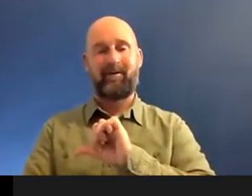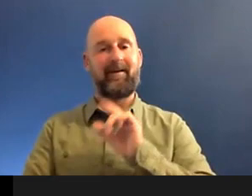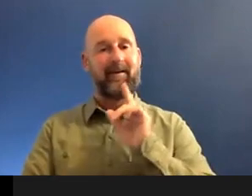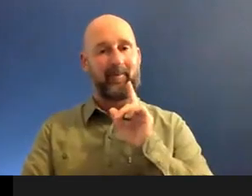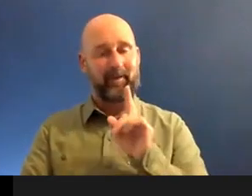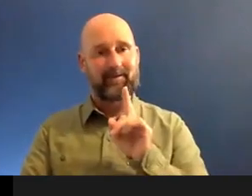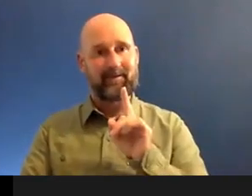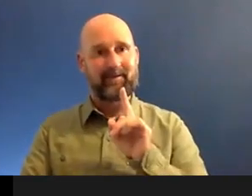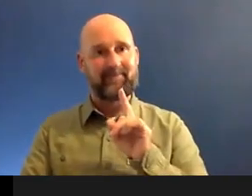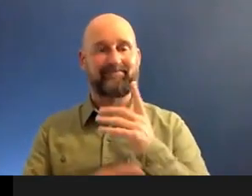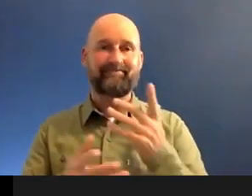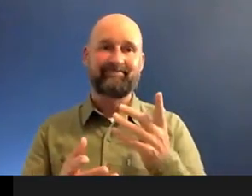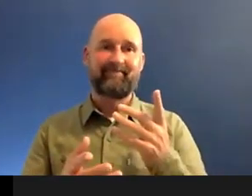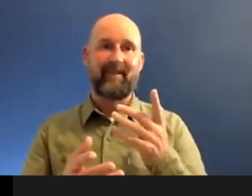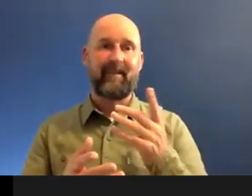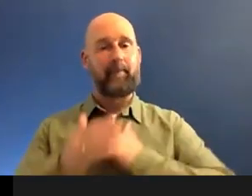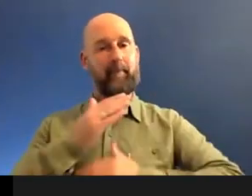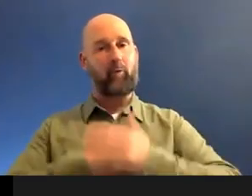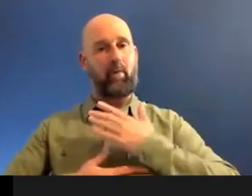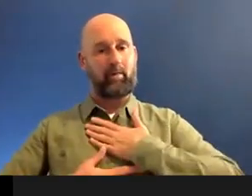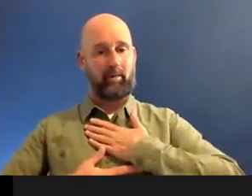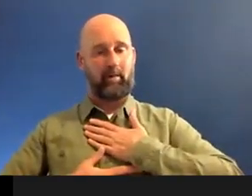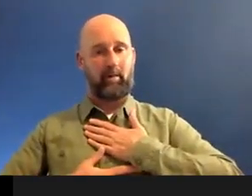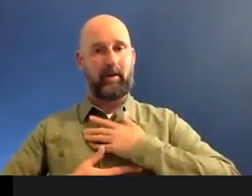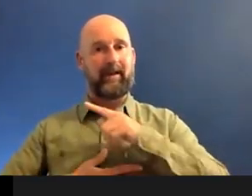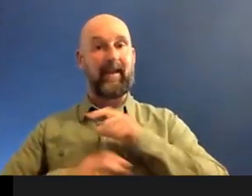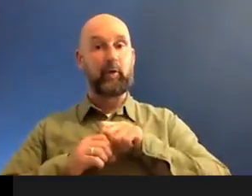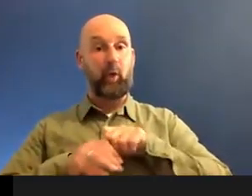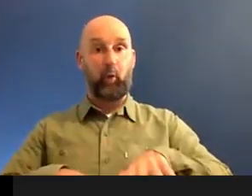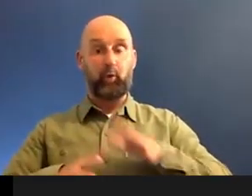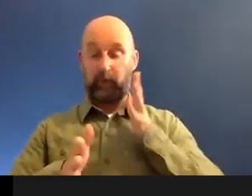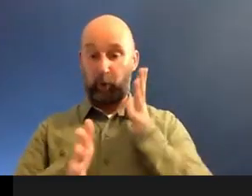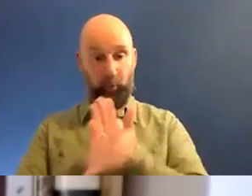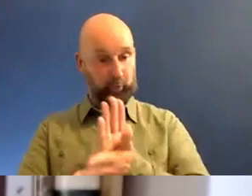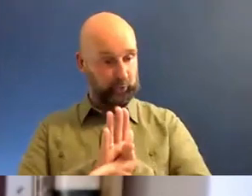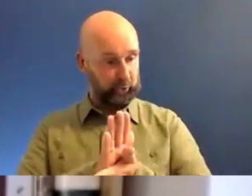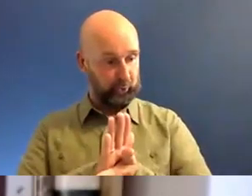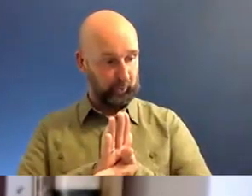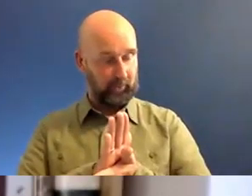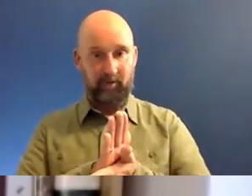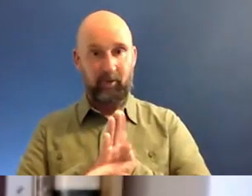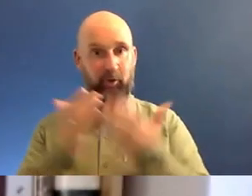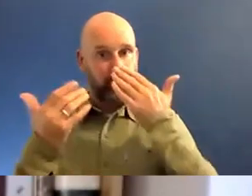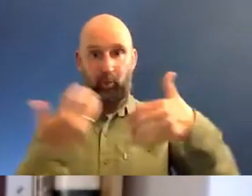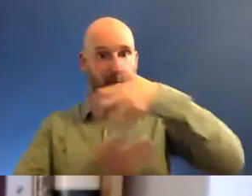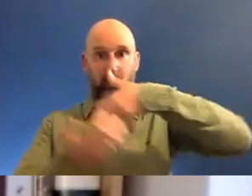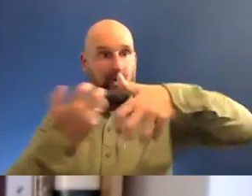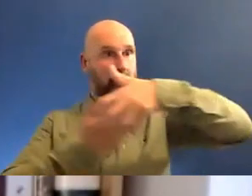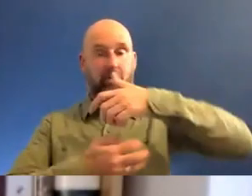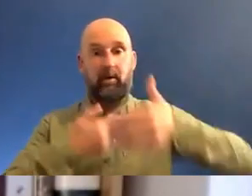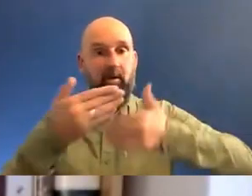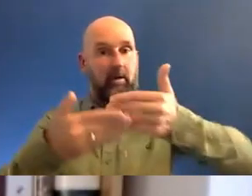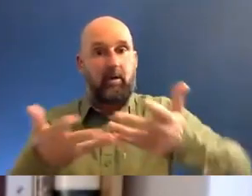the day, you have to keep your morals in line. Otherwise, if you lose yourself, then, you know, yeah, you don't know where you are. Yeah,